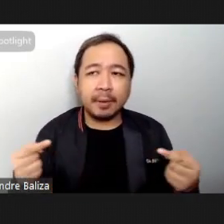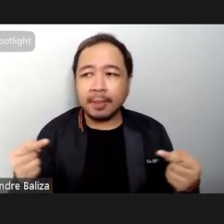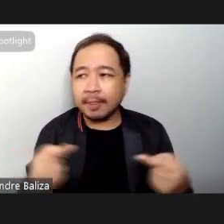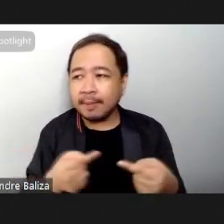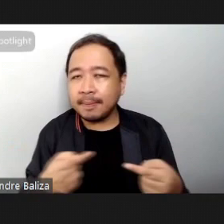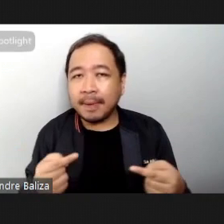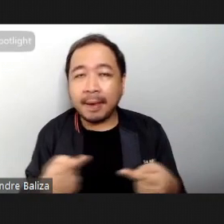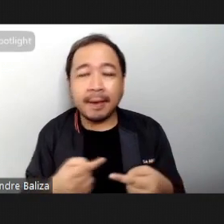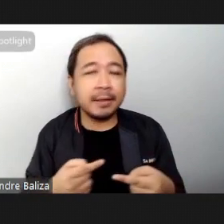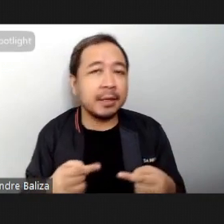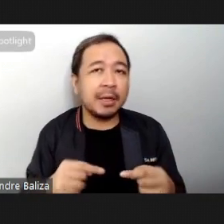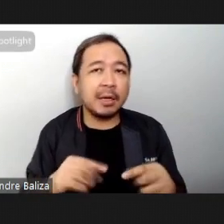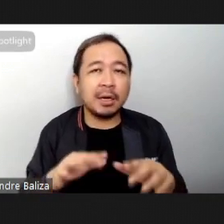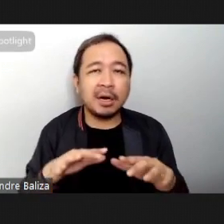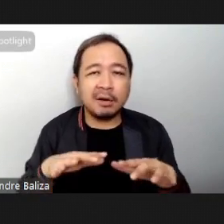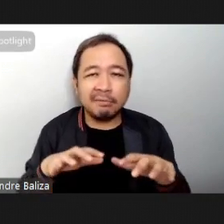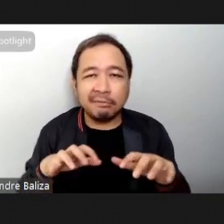tension.